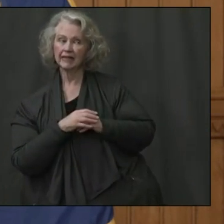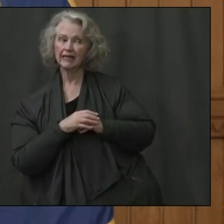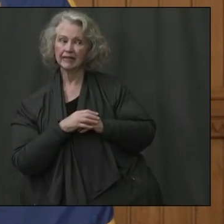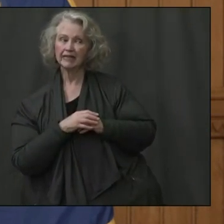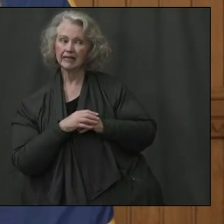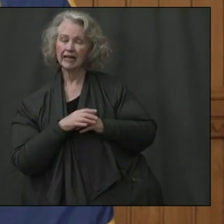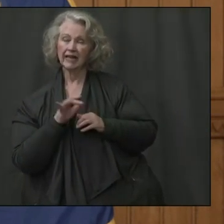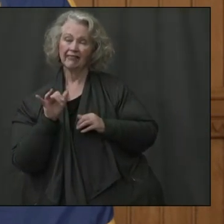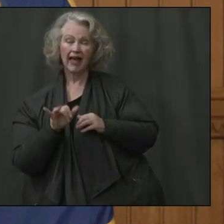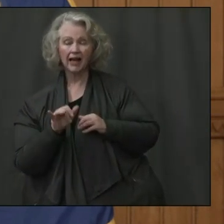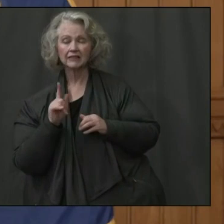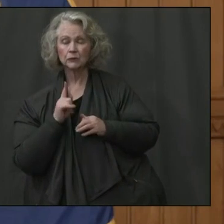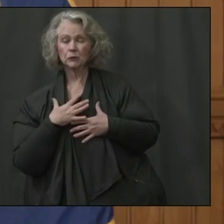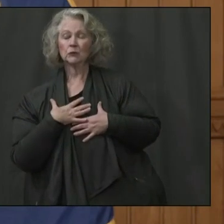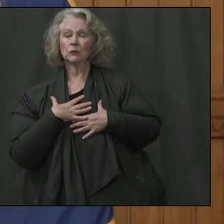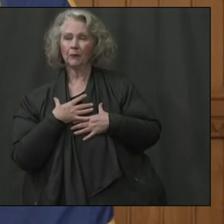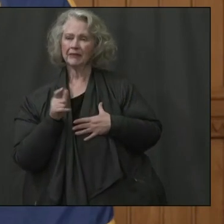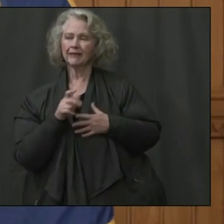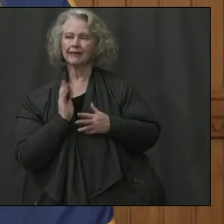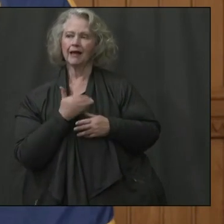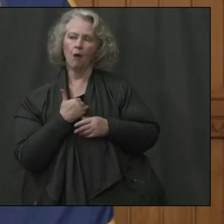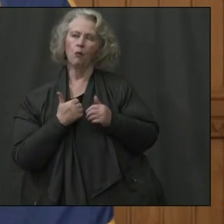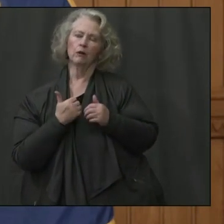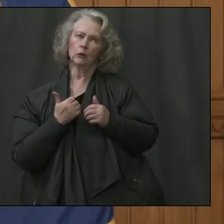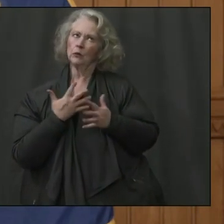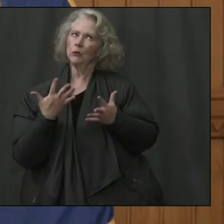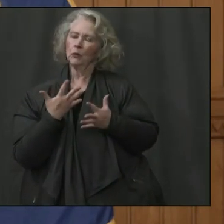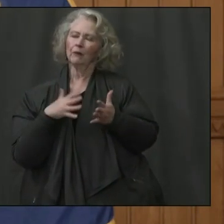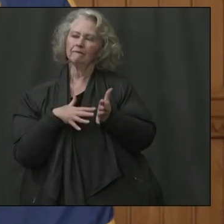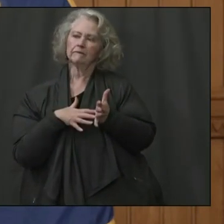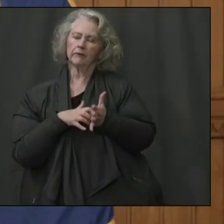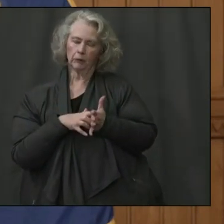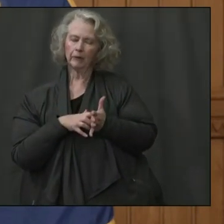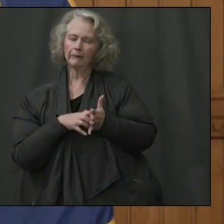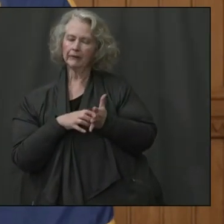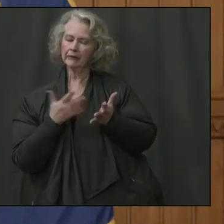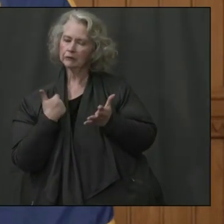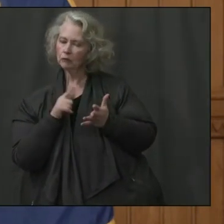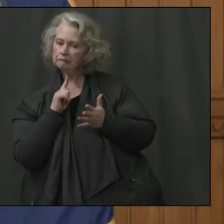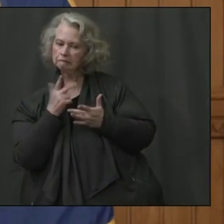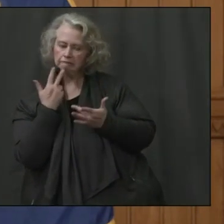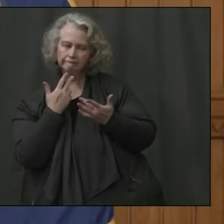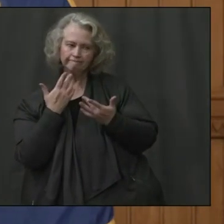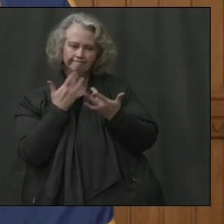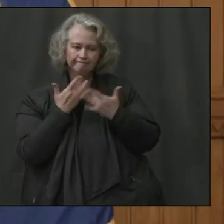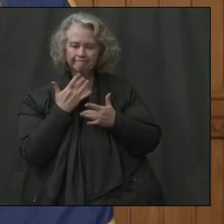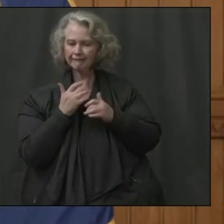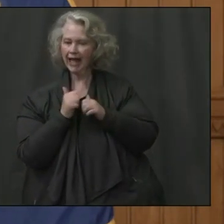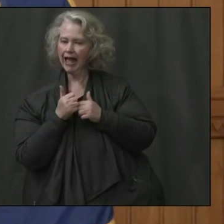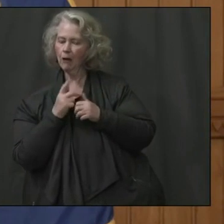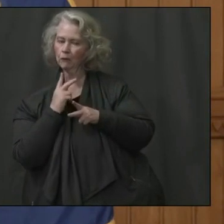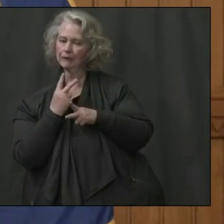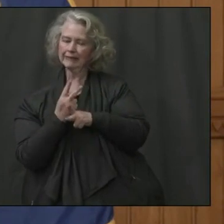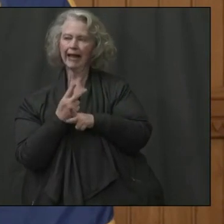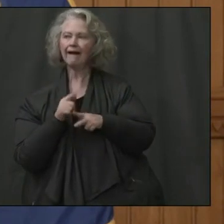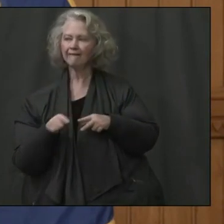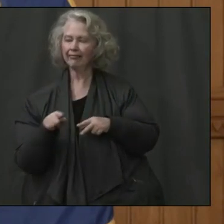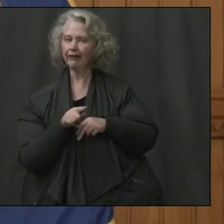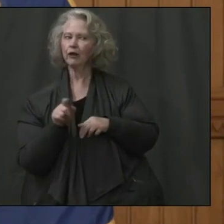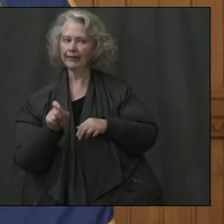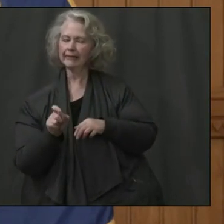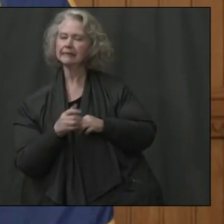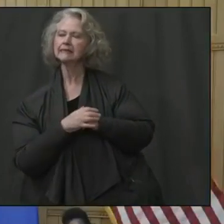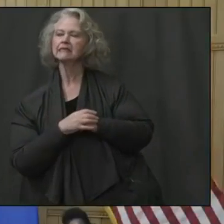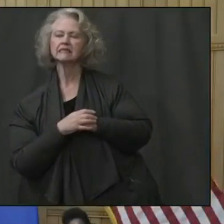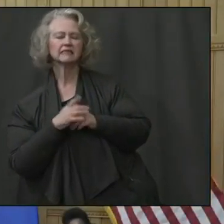population, uh, for us. And we're really just trying to address their needs, um, being the most vulnerable population. And that was,